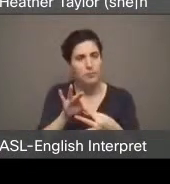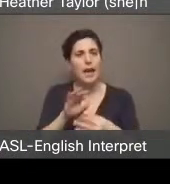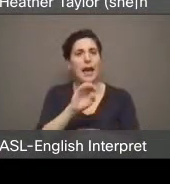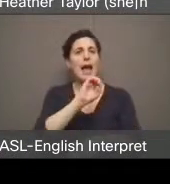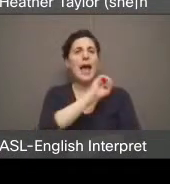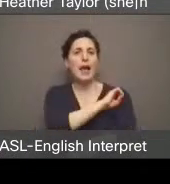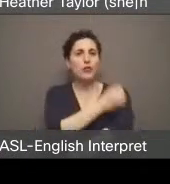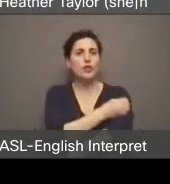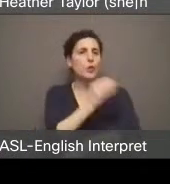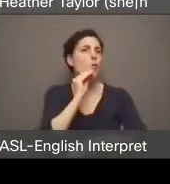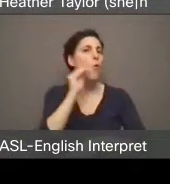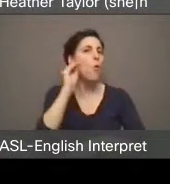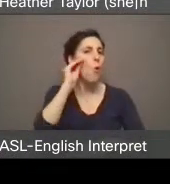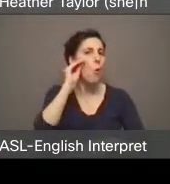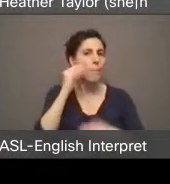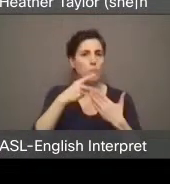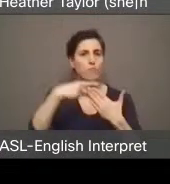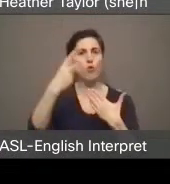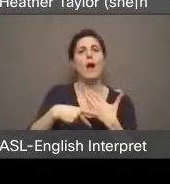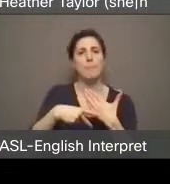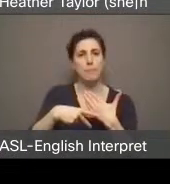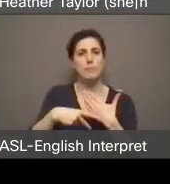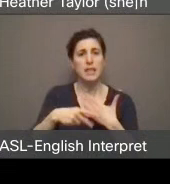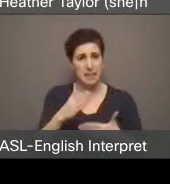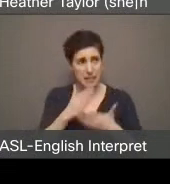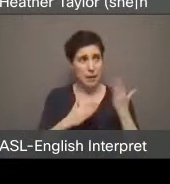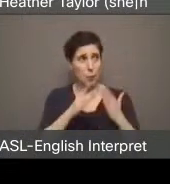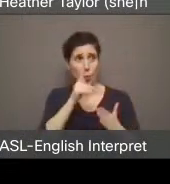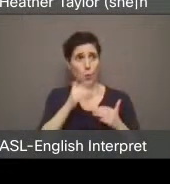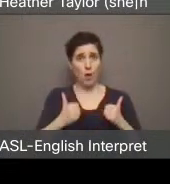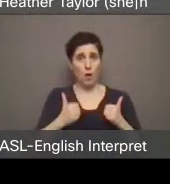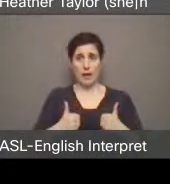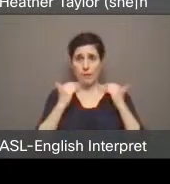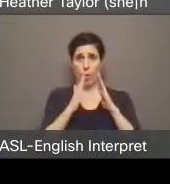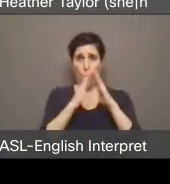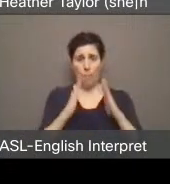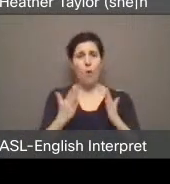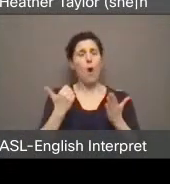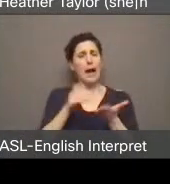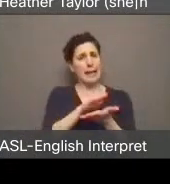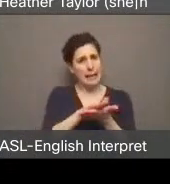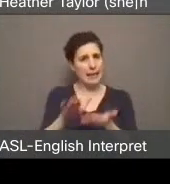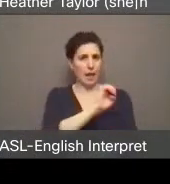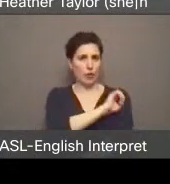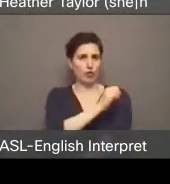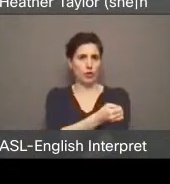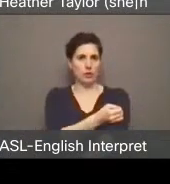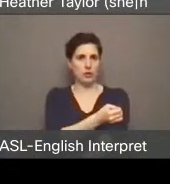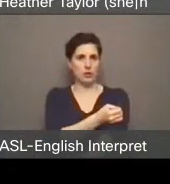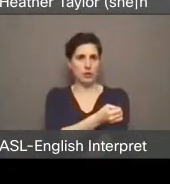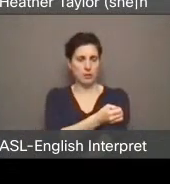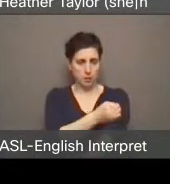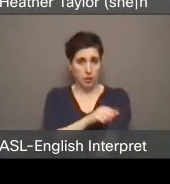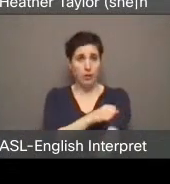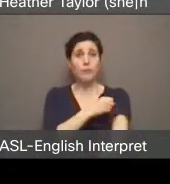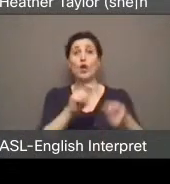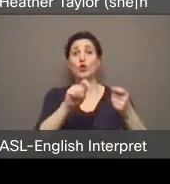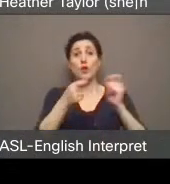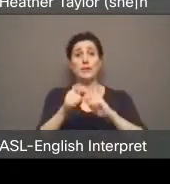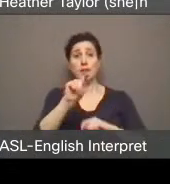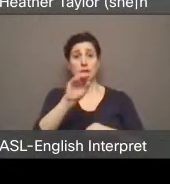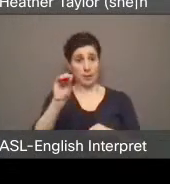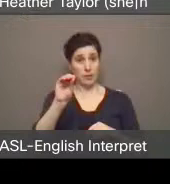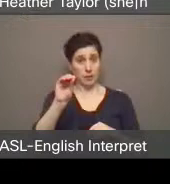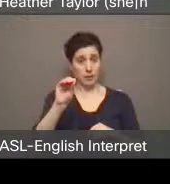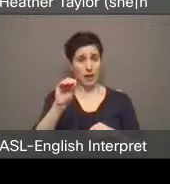for homeowners who want to switch to cleaner energy sources? In the Transition TO Critical Steps for